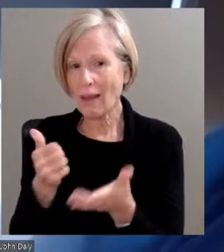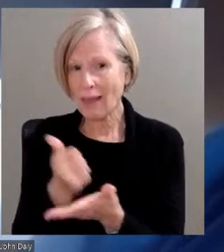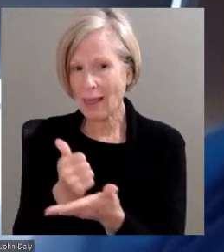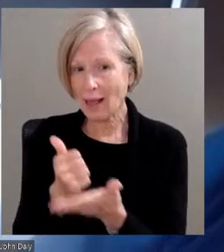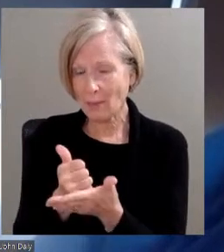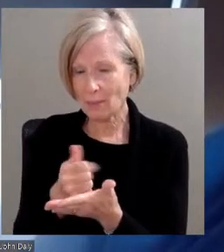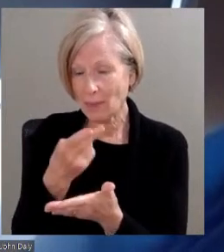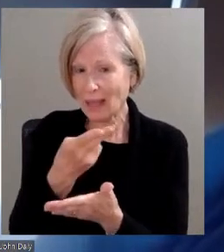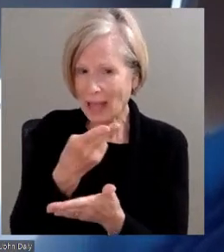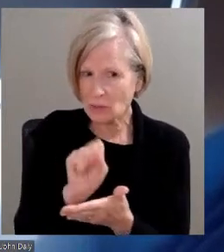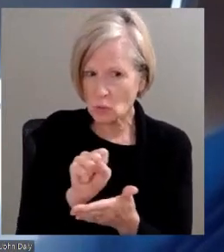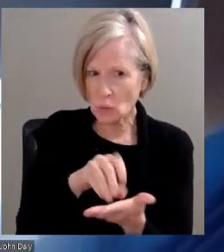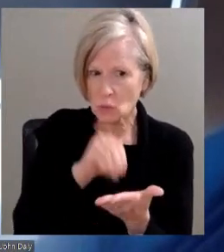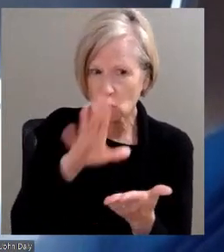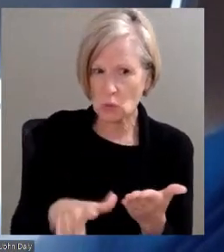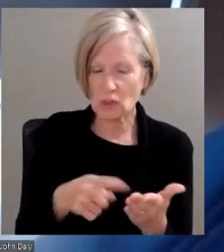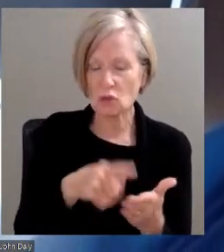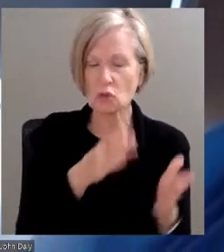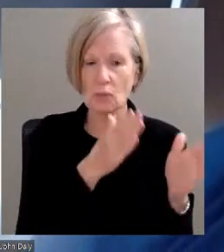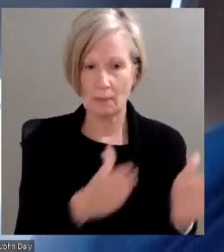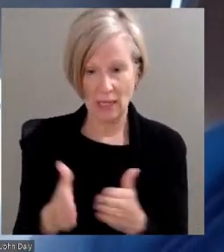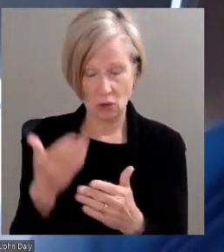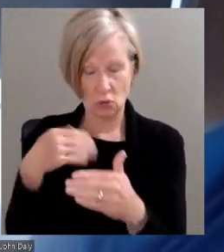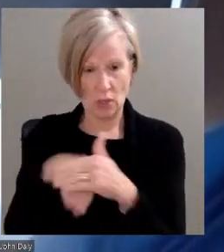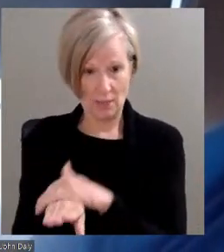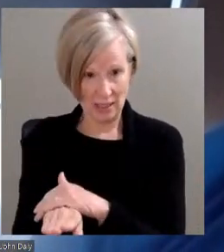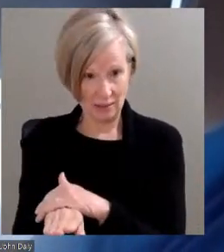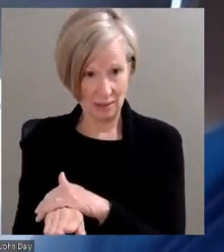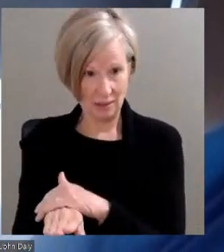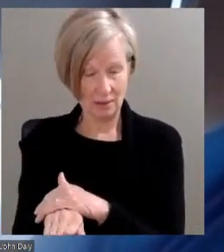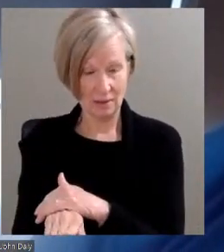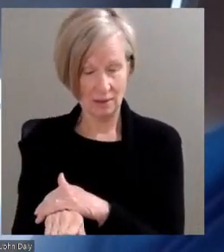in preparation for students to come in and